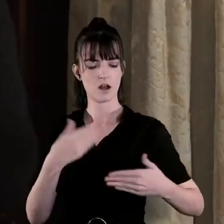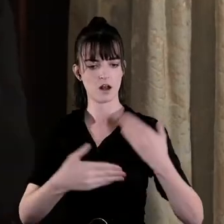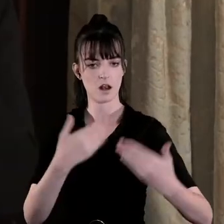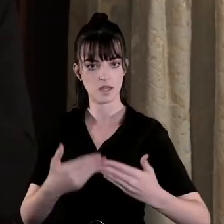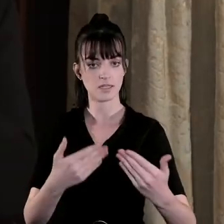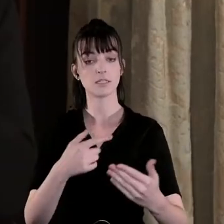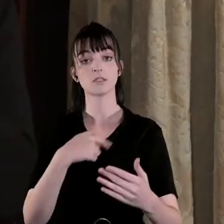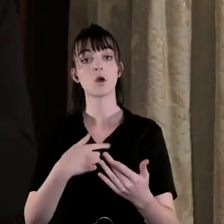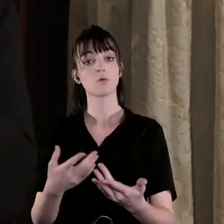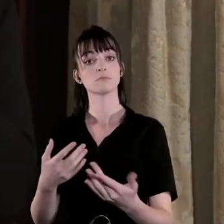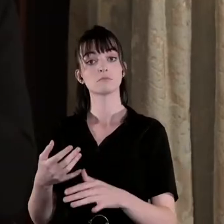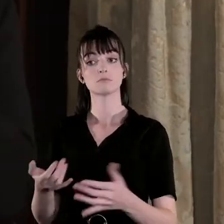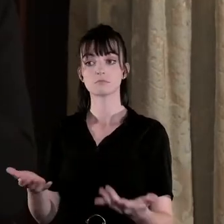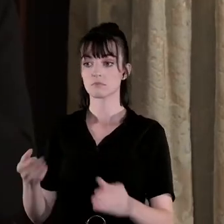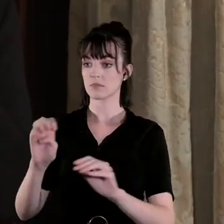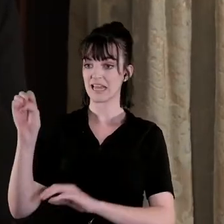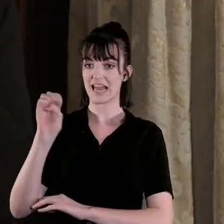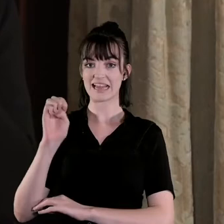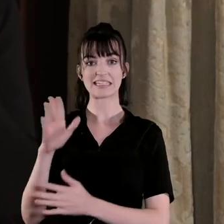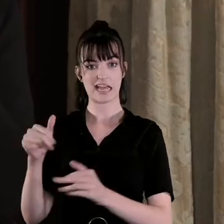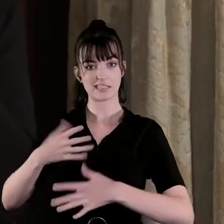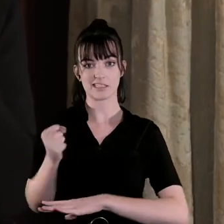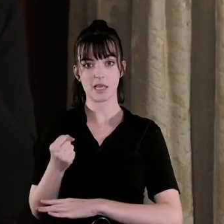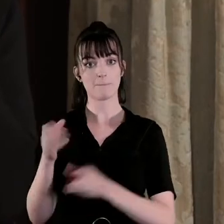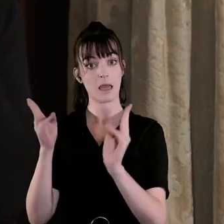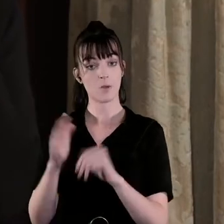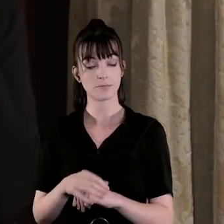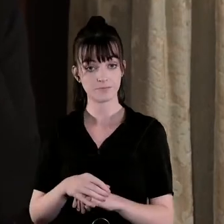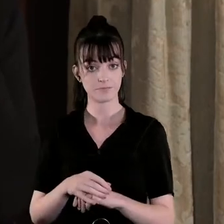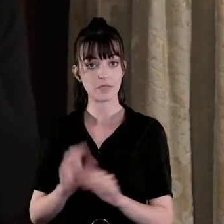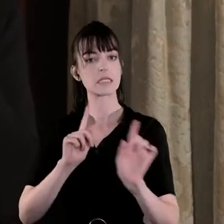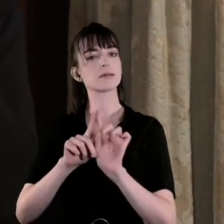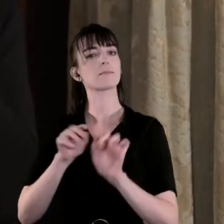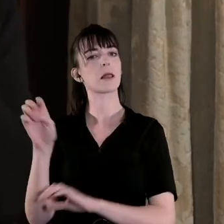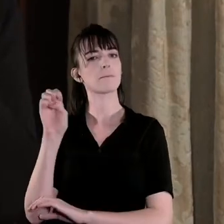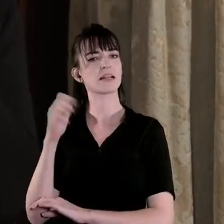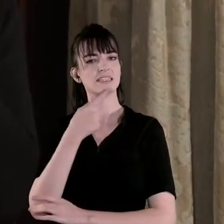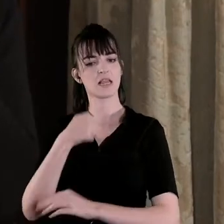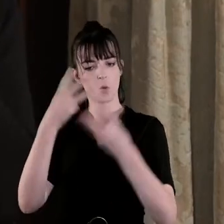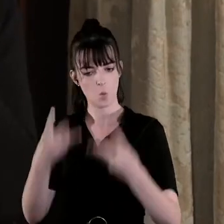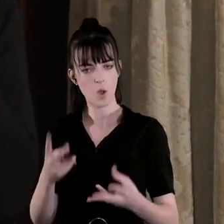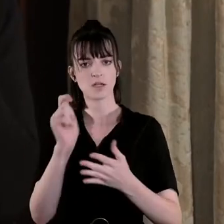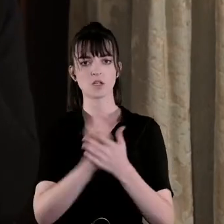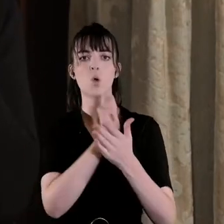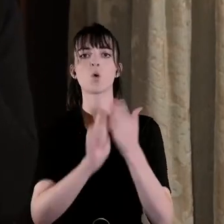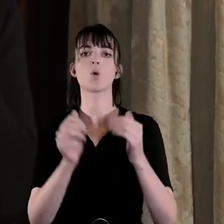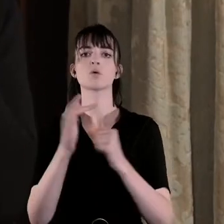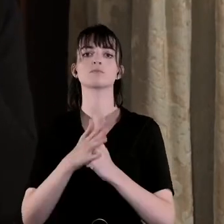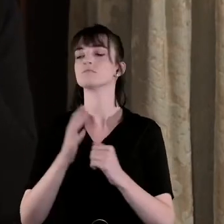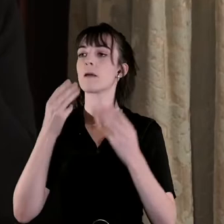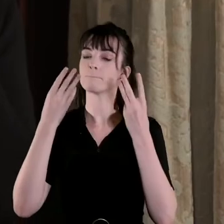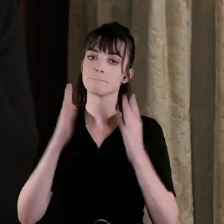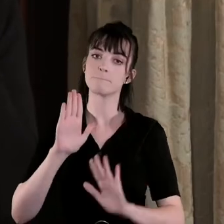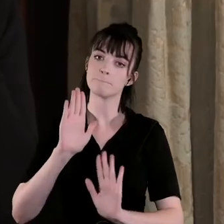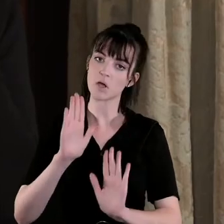British imperial power and similarly Britain's insistence on the oath of fidelity to the monarch and Irish membership of the